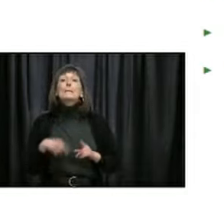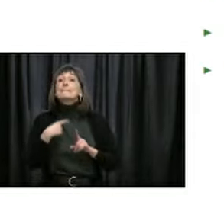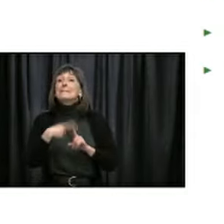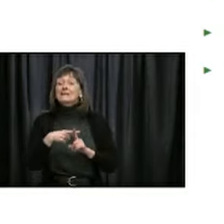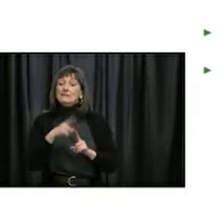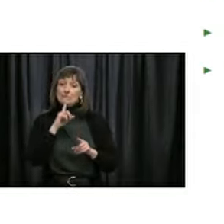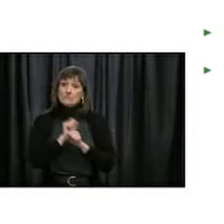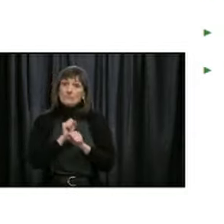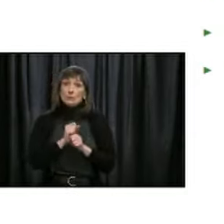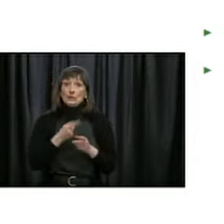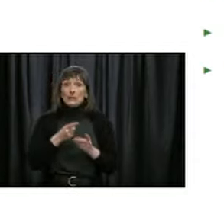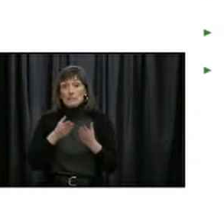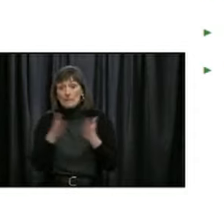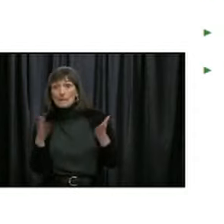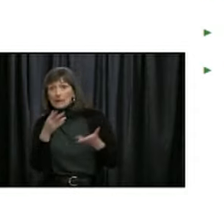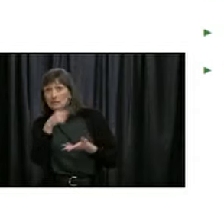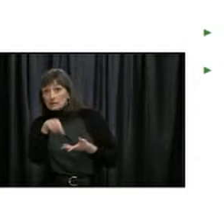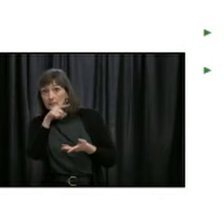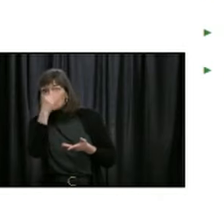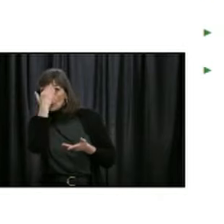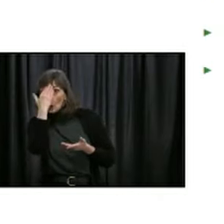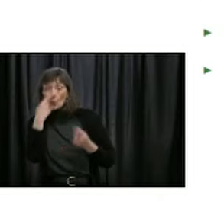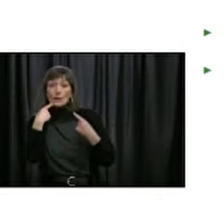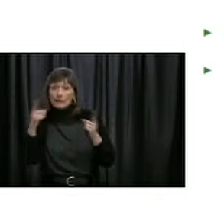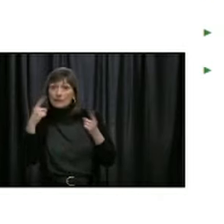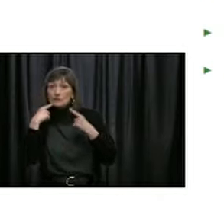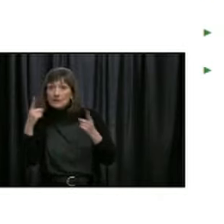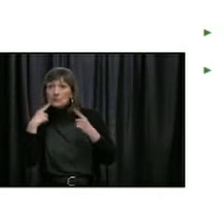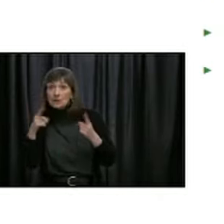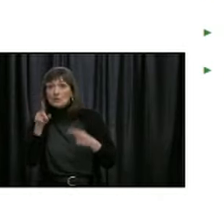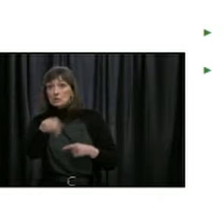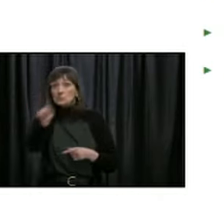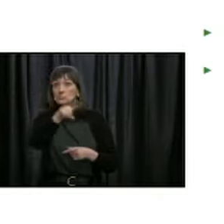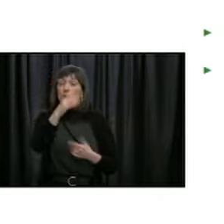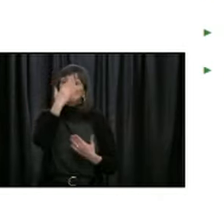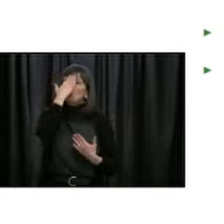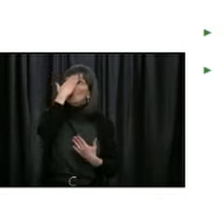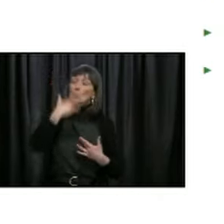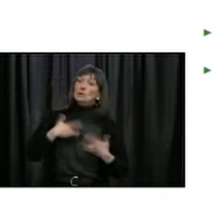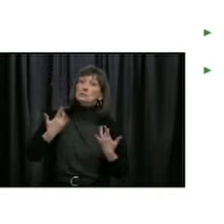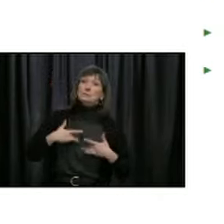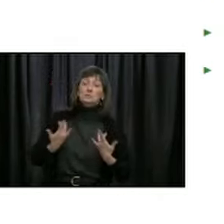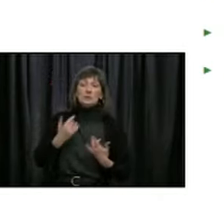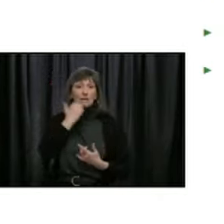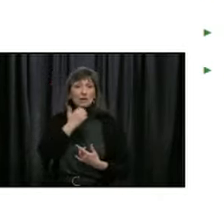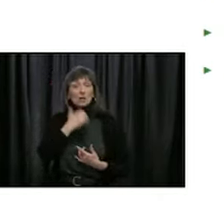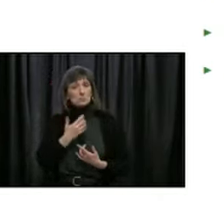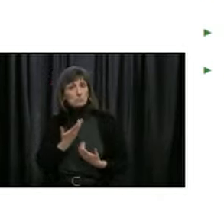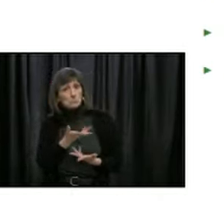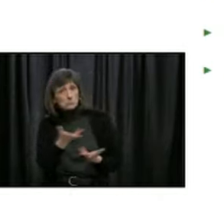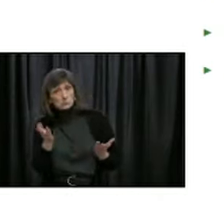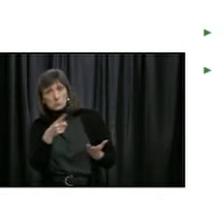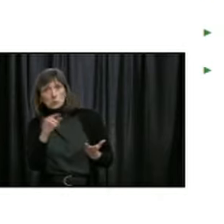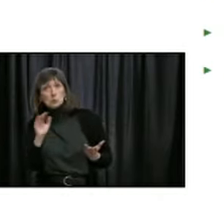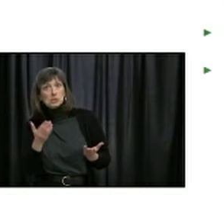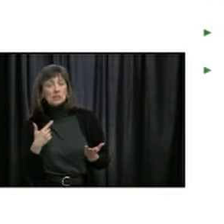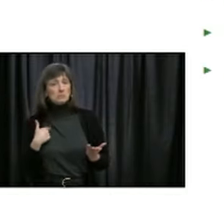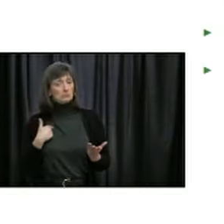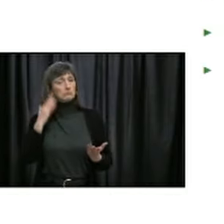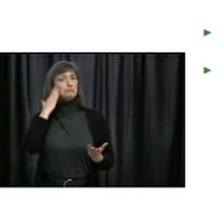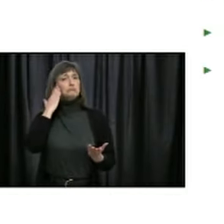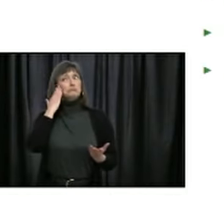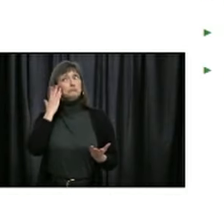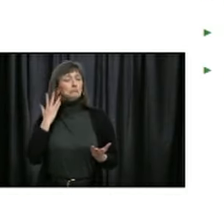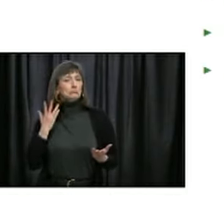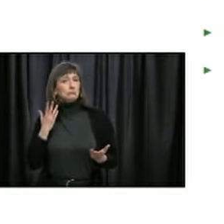and I think that's very true. Certainly the public, you are all seemingly quite aware of